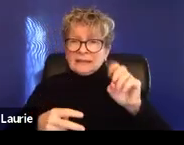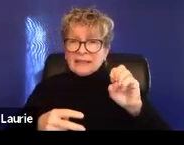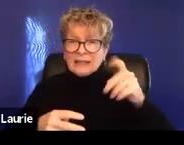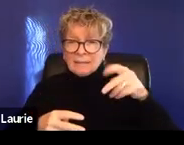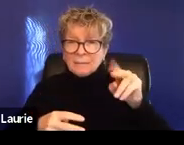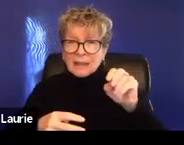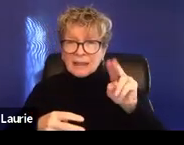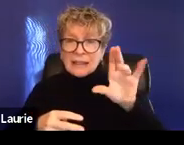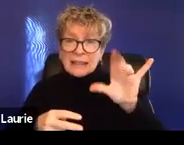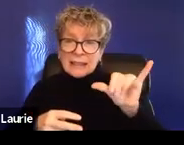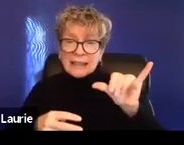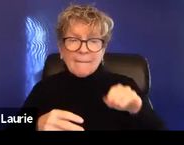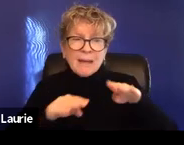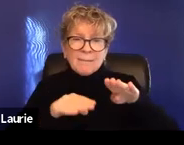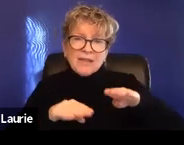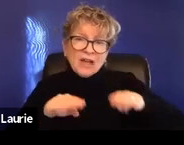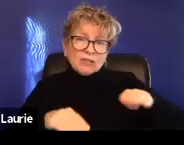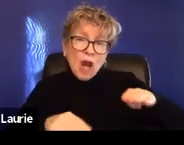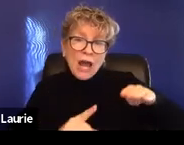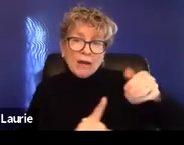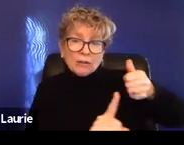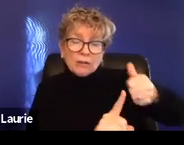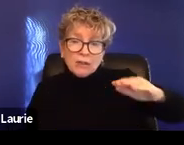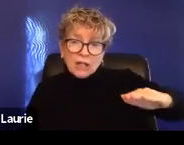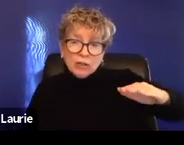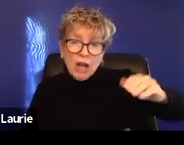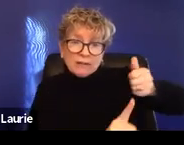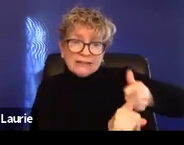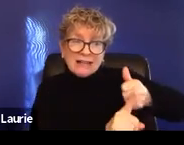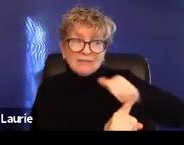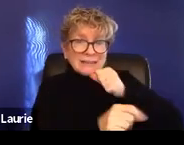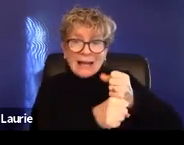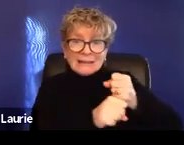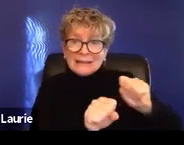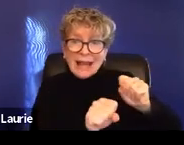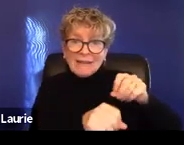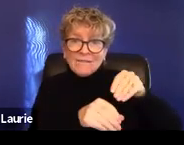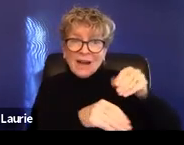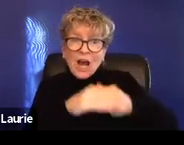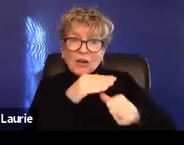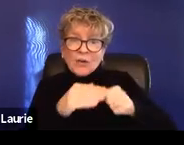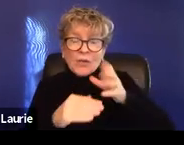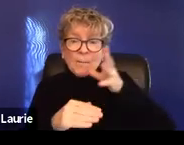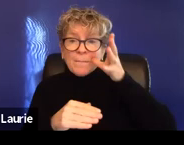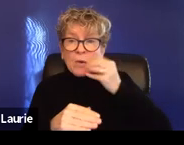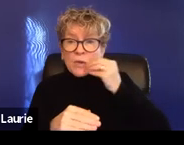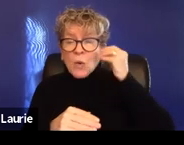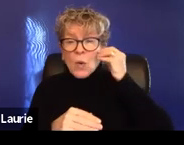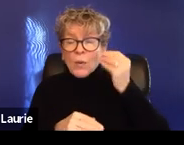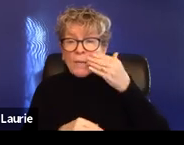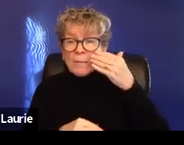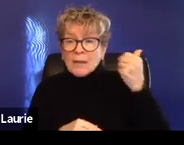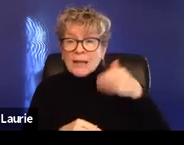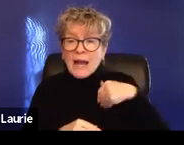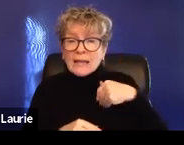um, the child may no longer be, uh, safe in the parents' home because of abuse, abandonment and